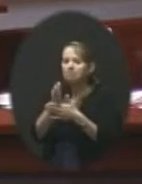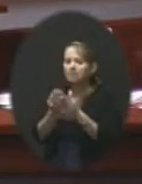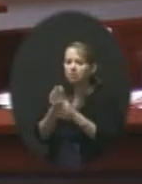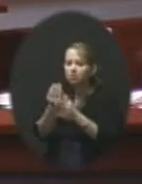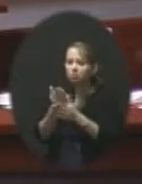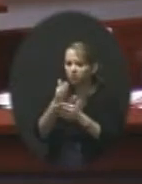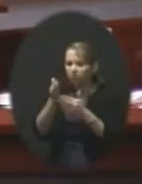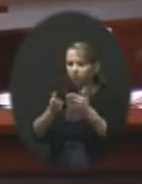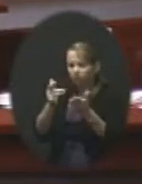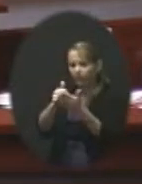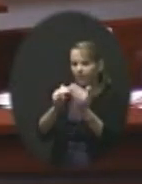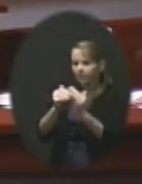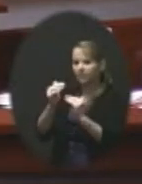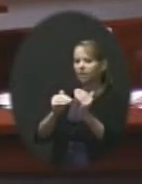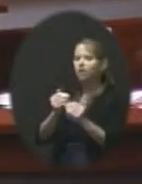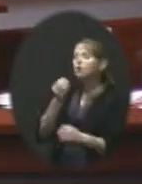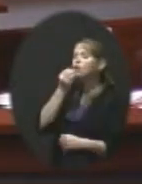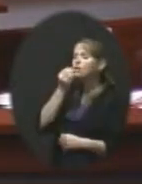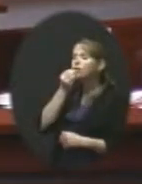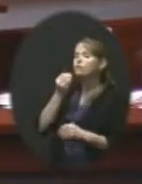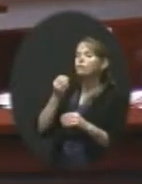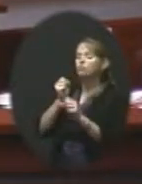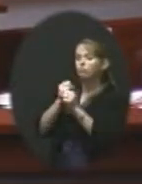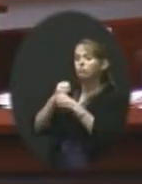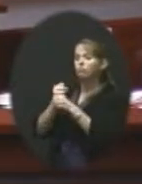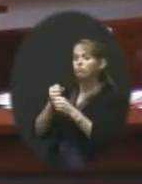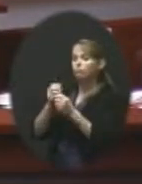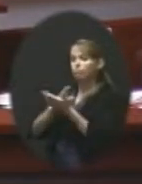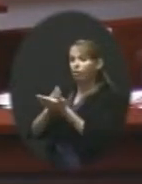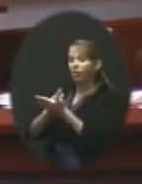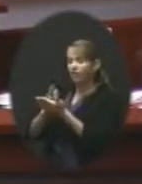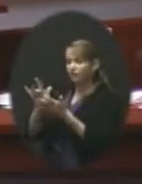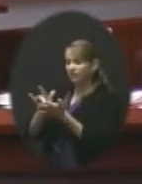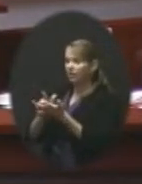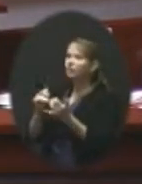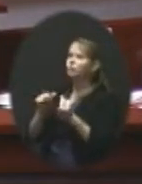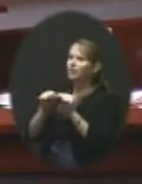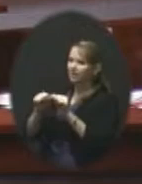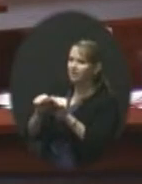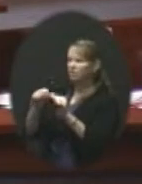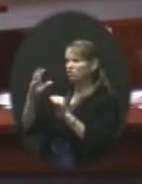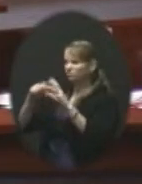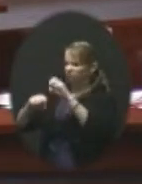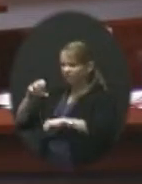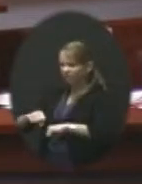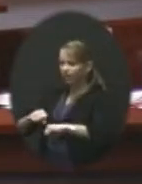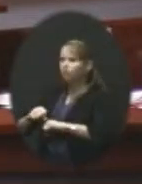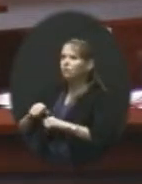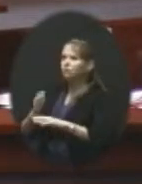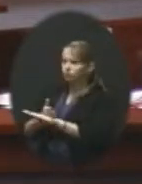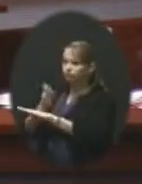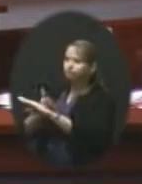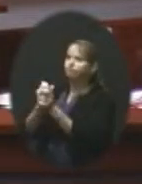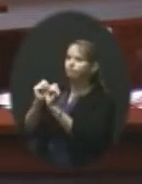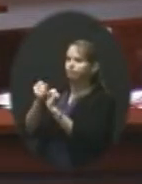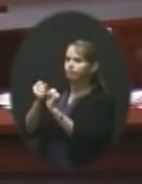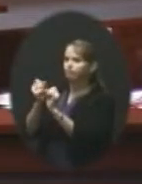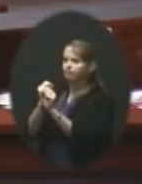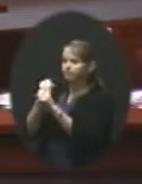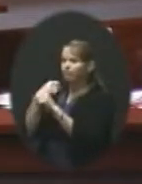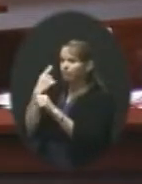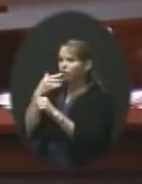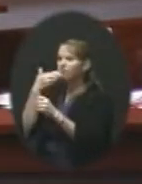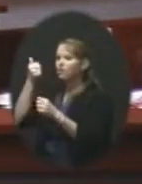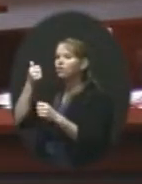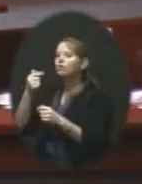Food Production Center, we continue to tear it apart before we make it look better. And again, not to ever be critical of the past, but we've discovered a